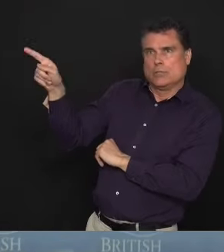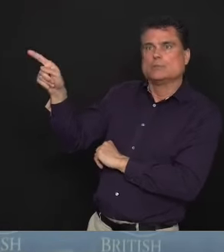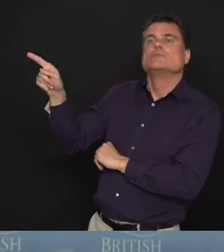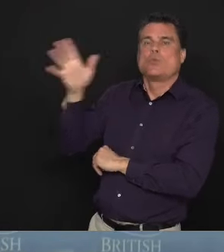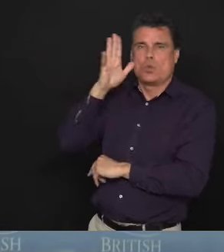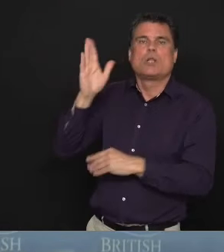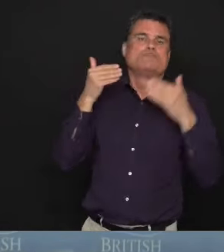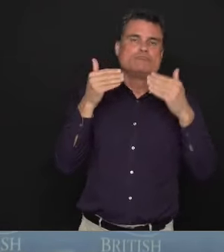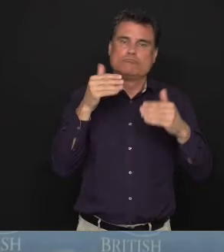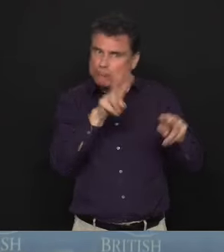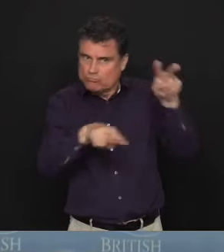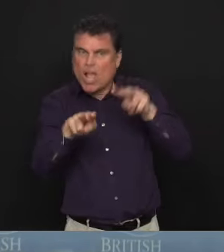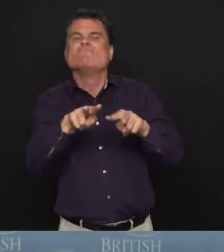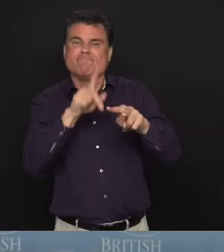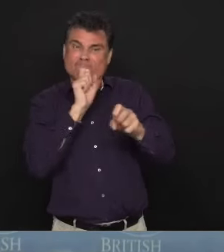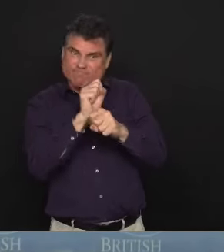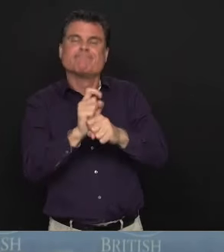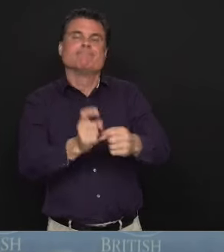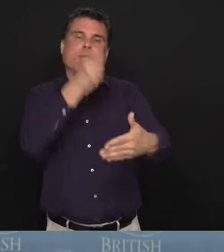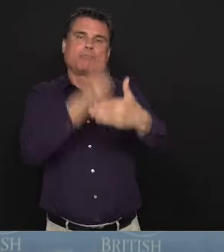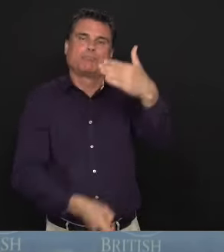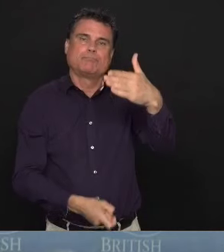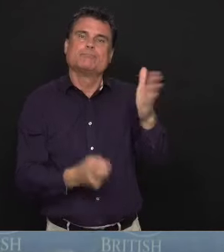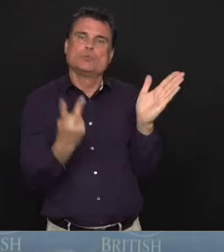Gordon Hextra of Vancouver Sun. Go ahead, please.